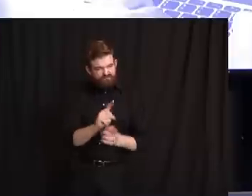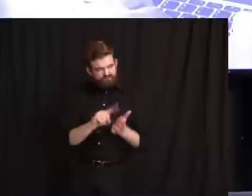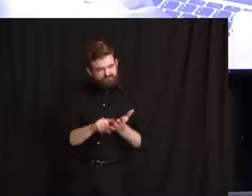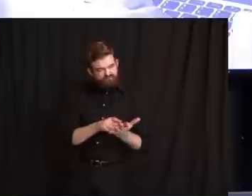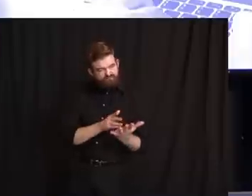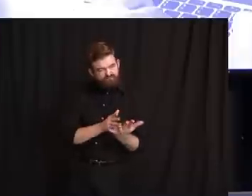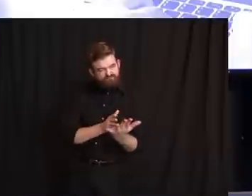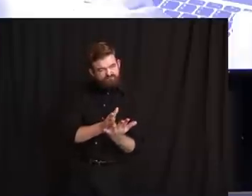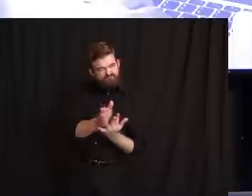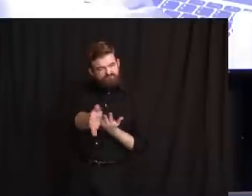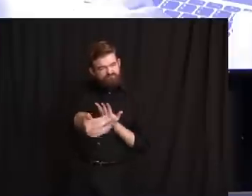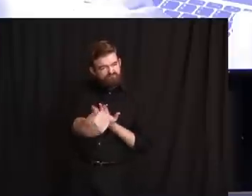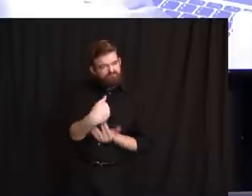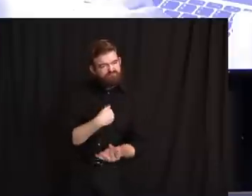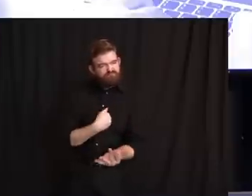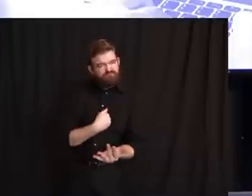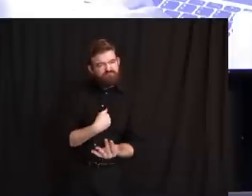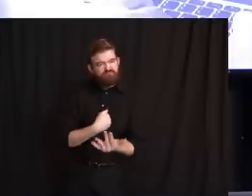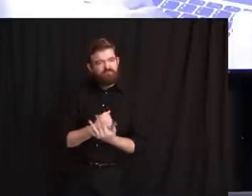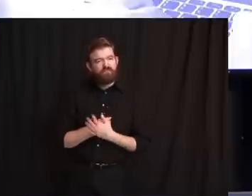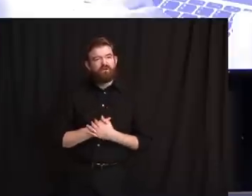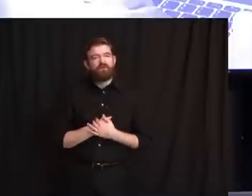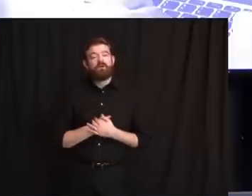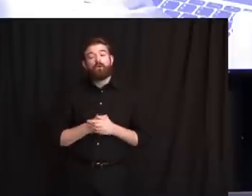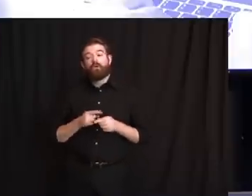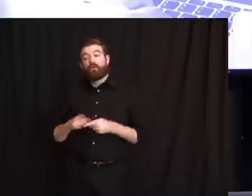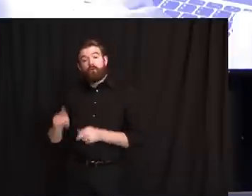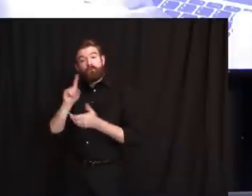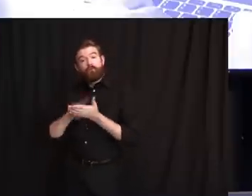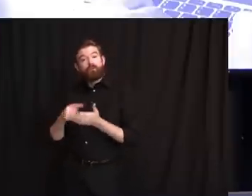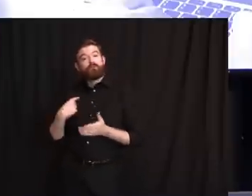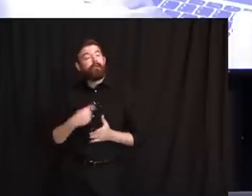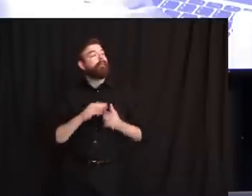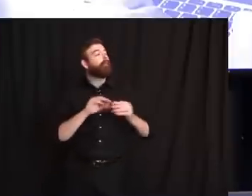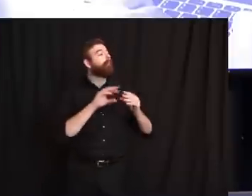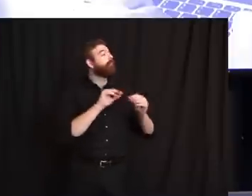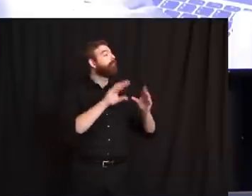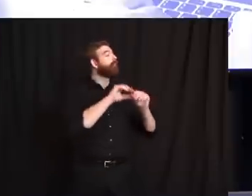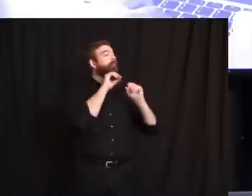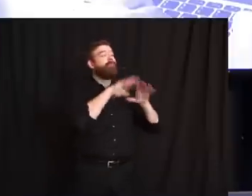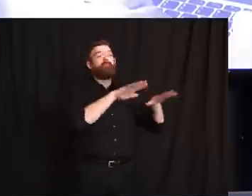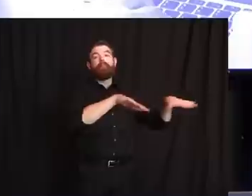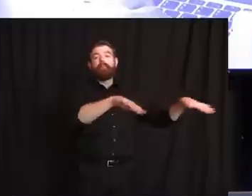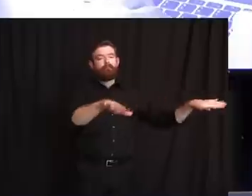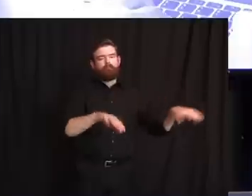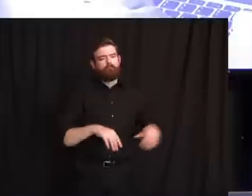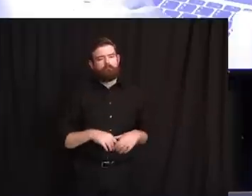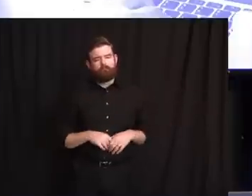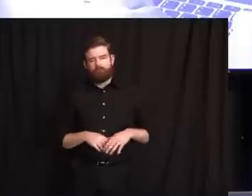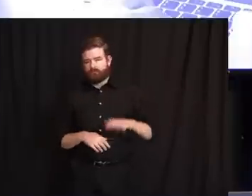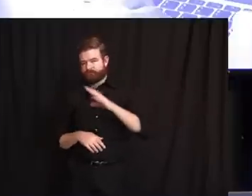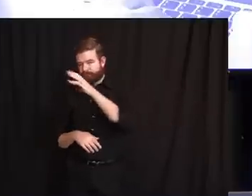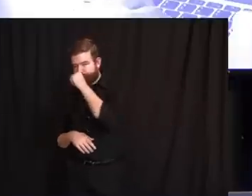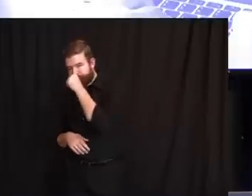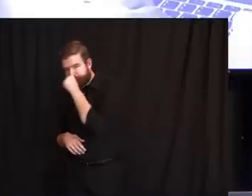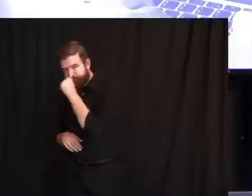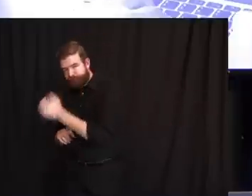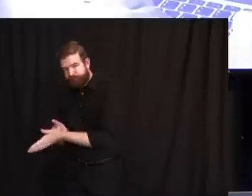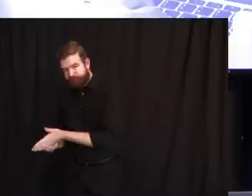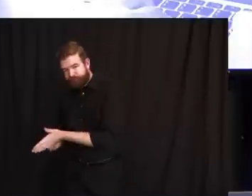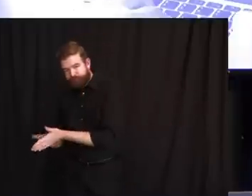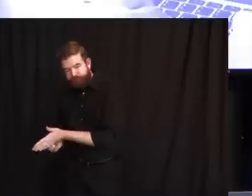maintaining the integrity of those investigations. And maintaining the integrity of those investigations means that we have to be able to interview